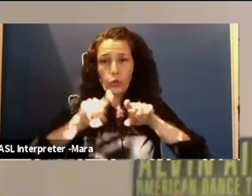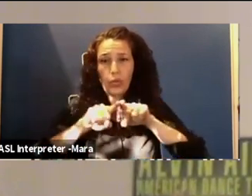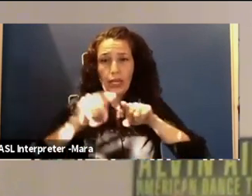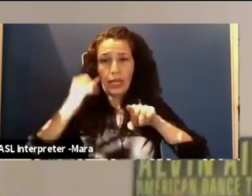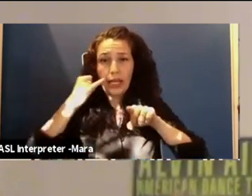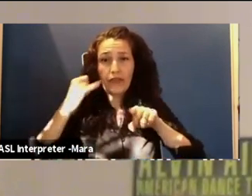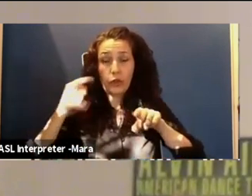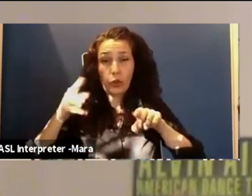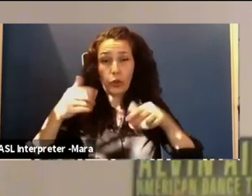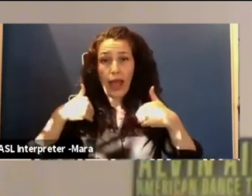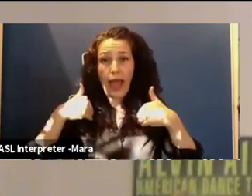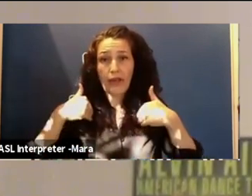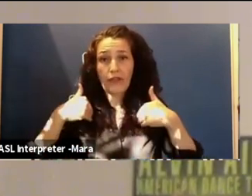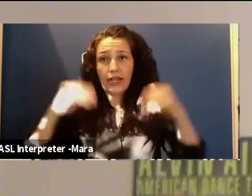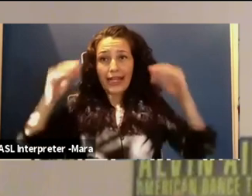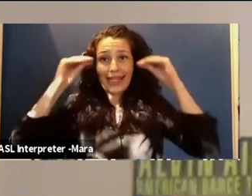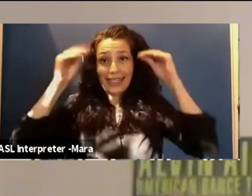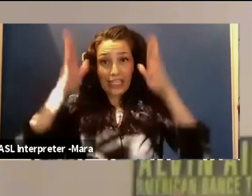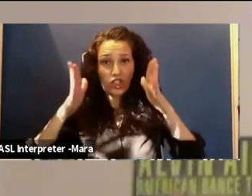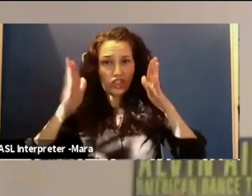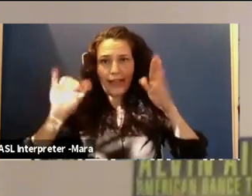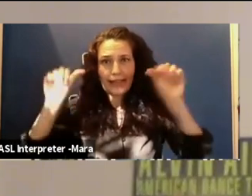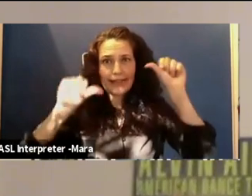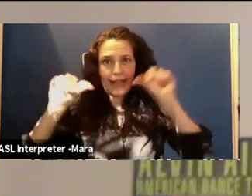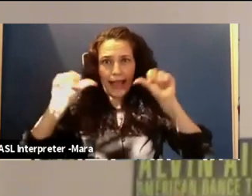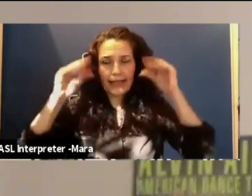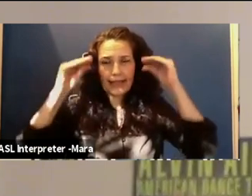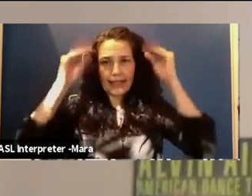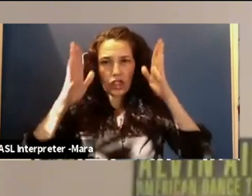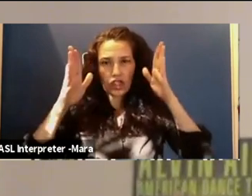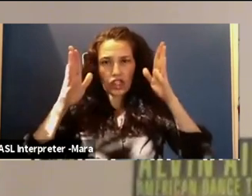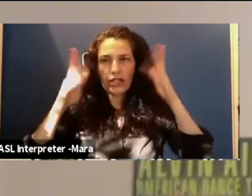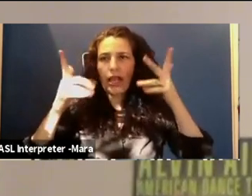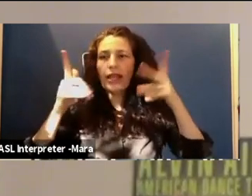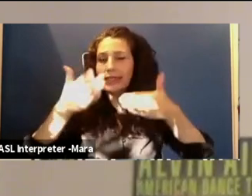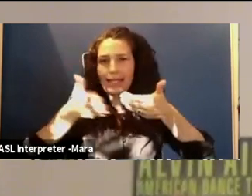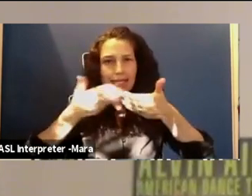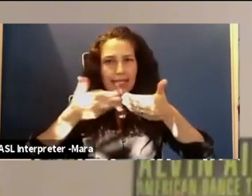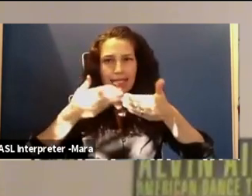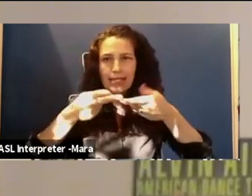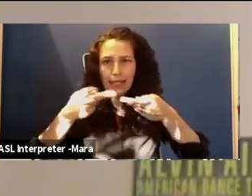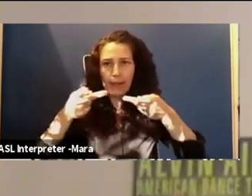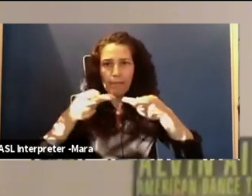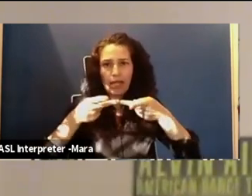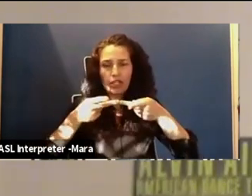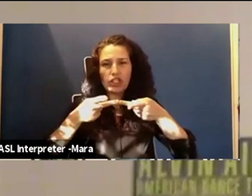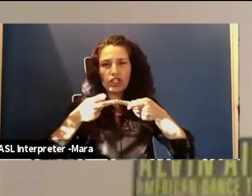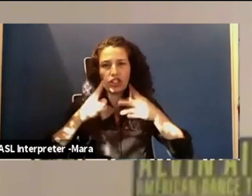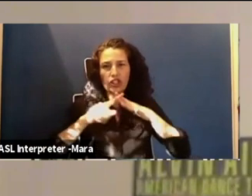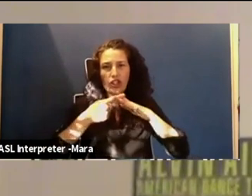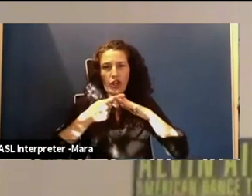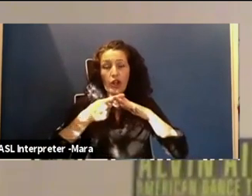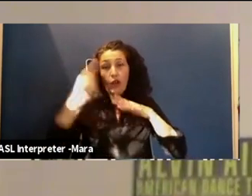that are working, you know, in your science teachers, I would say that's easy place to start. For me